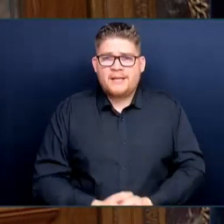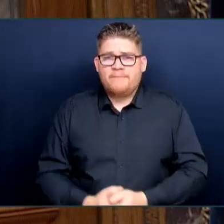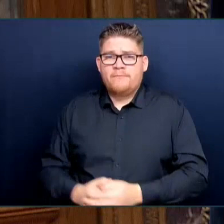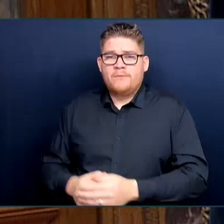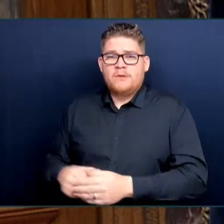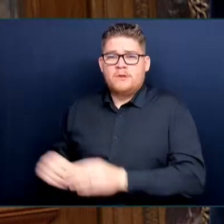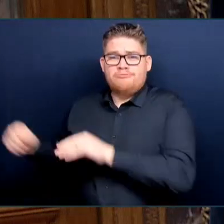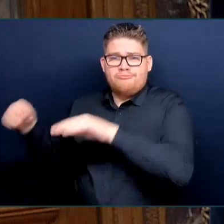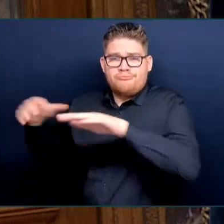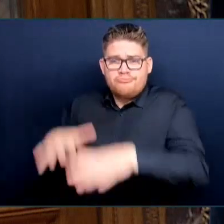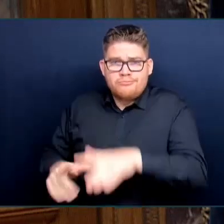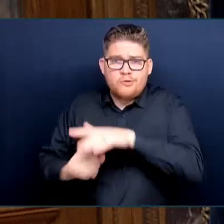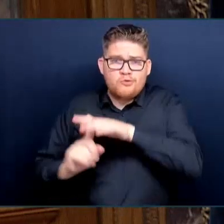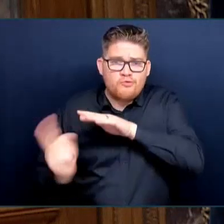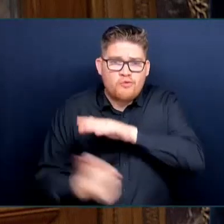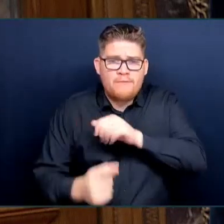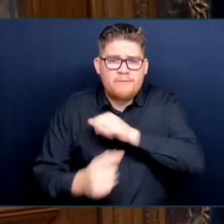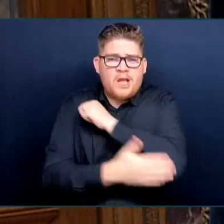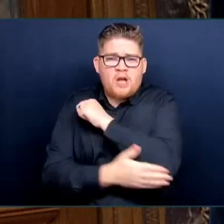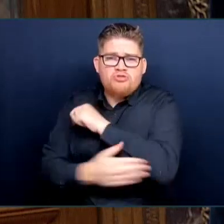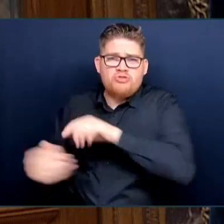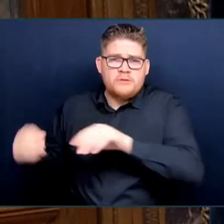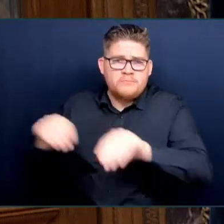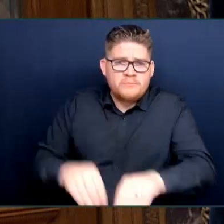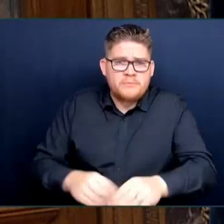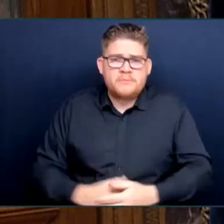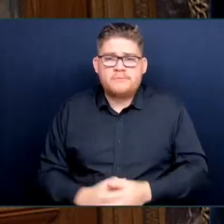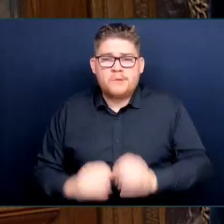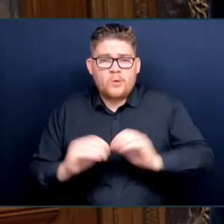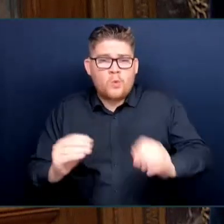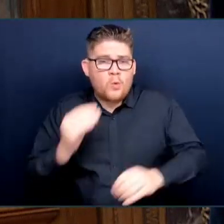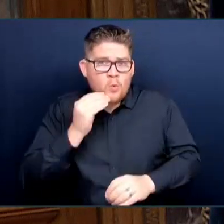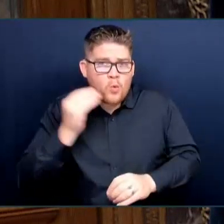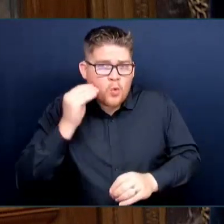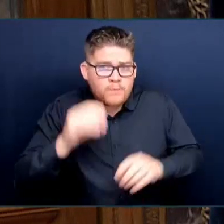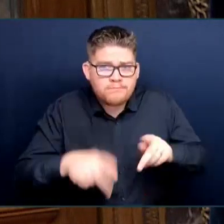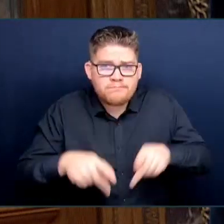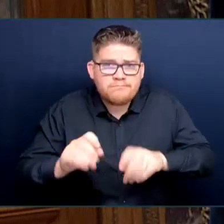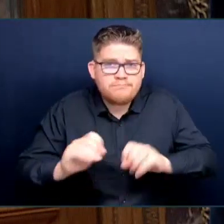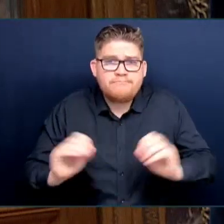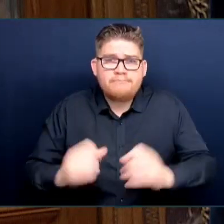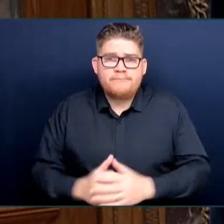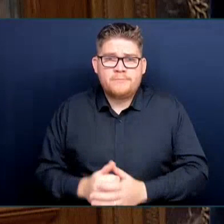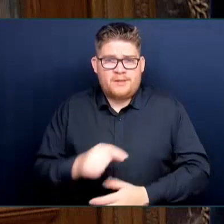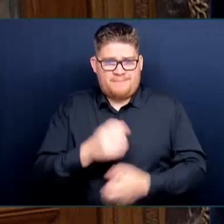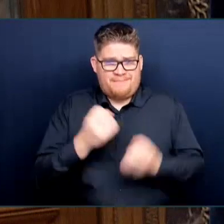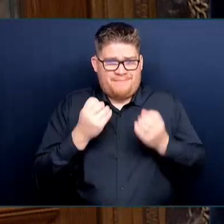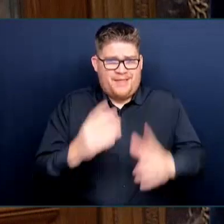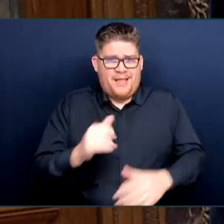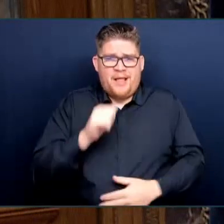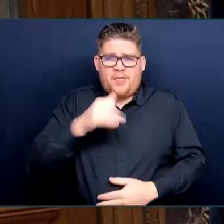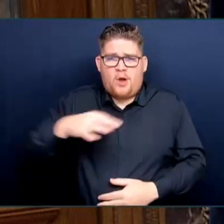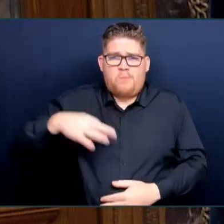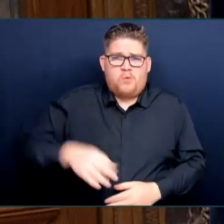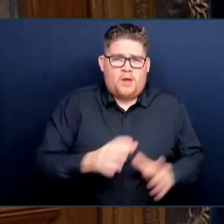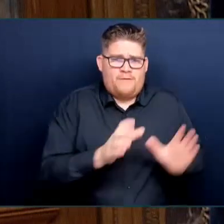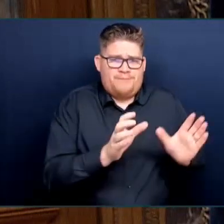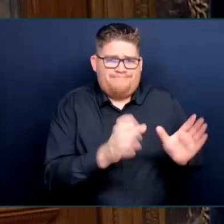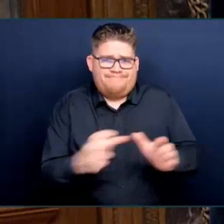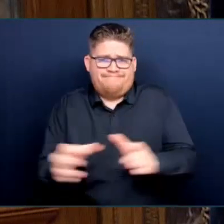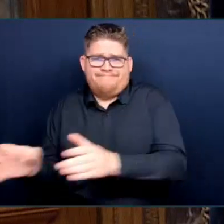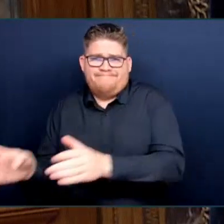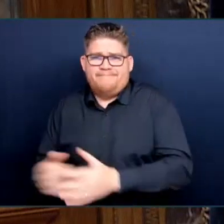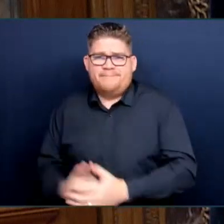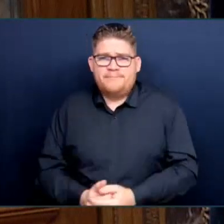homelessness and addiction, are assisted by non-profit organizations. From smaller organizations, such as the Langley Literacy Network,